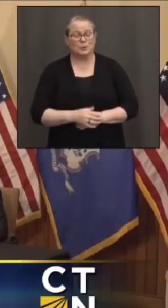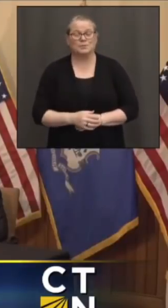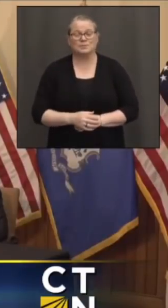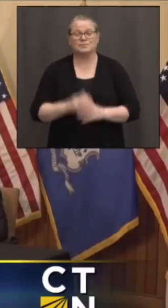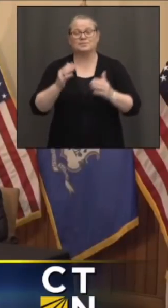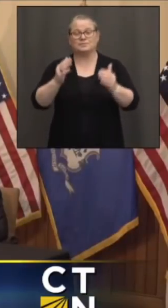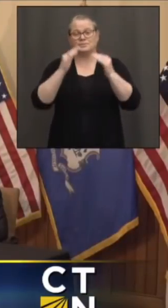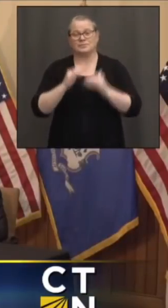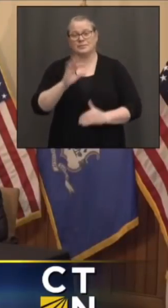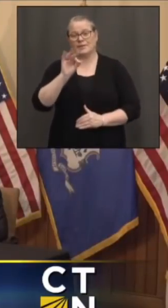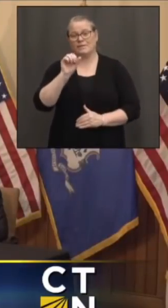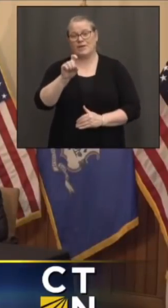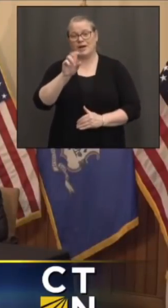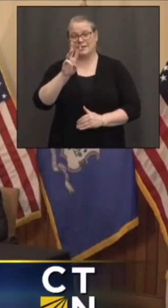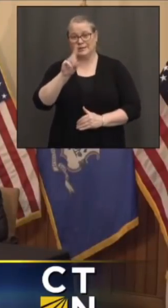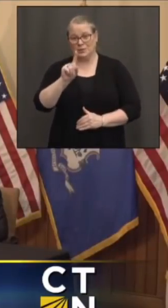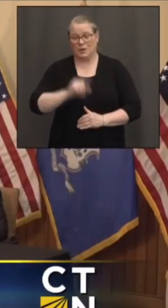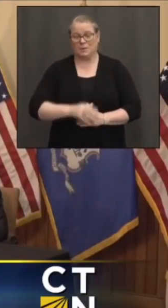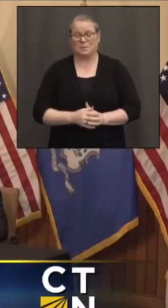Fox 61.